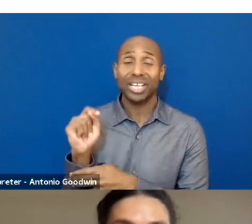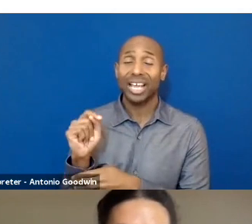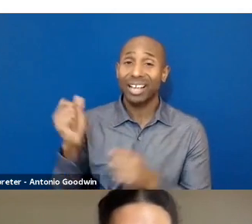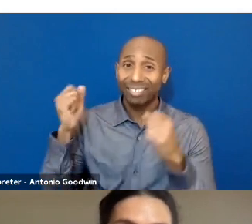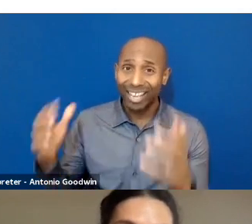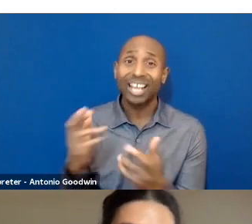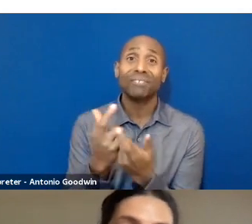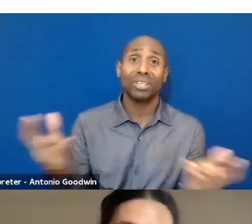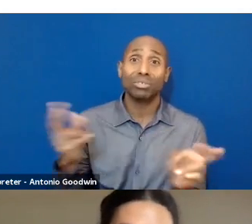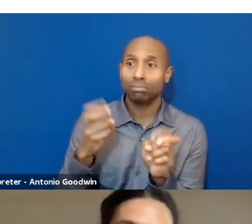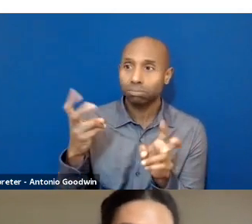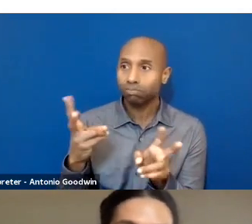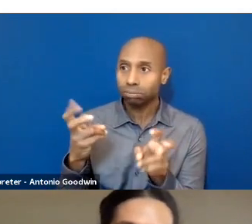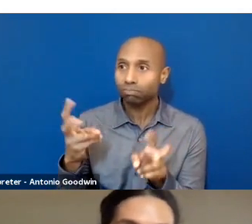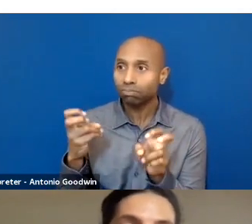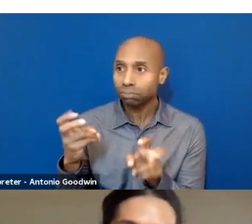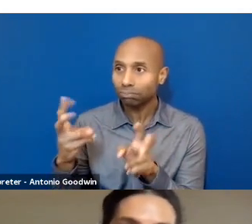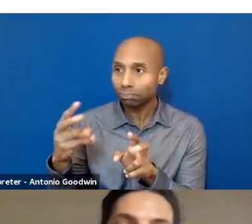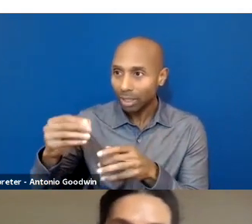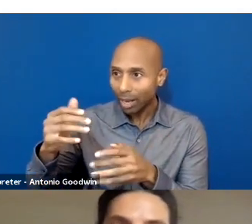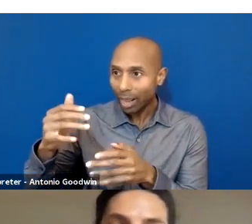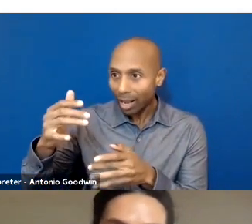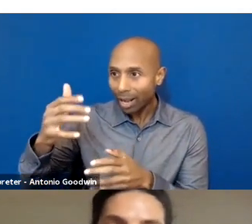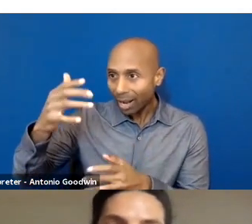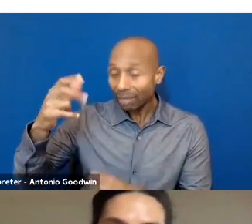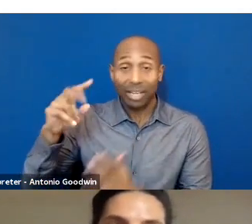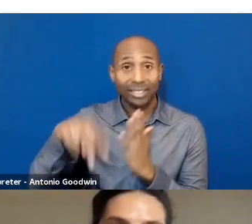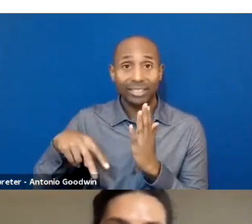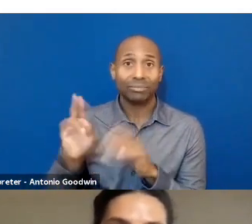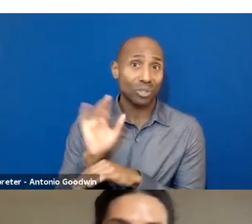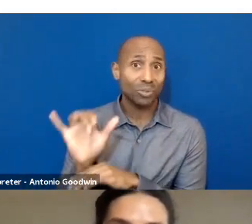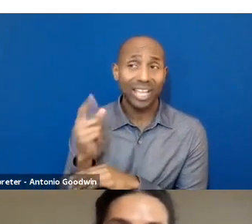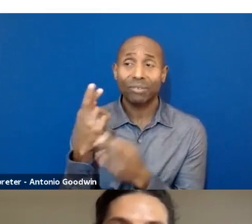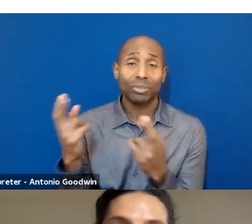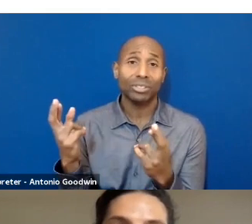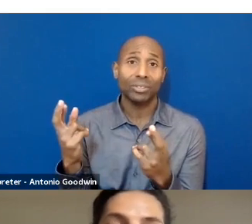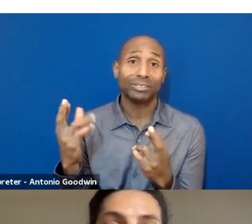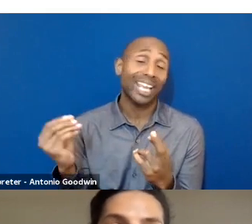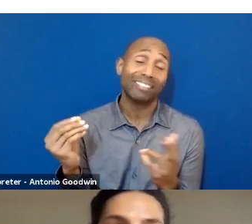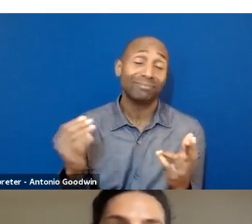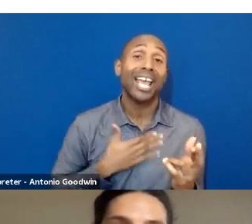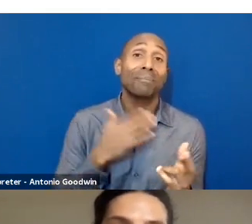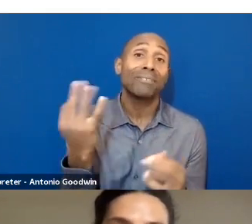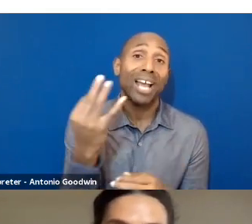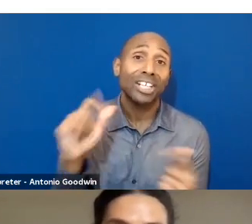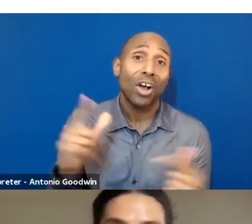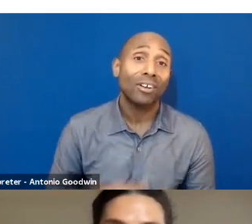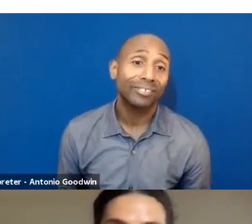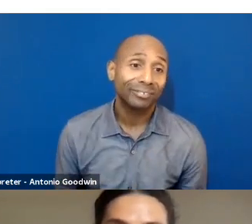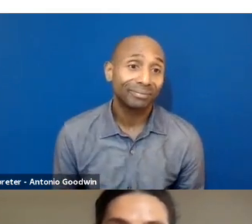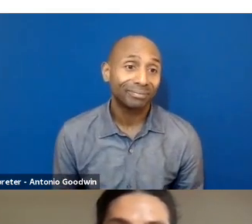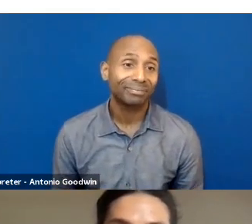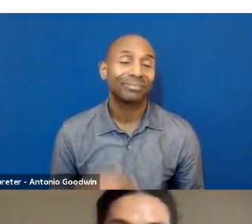So use the chat for the resources and have a happy Friday, everyone. Happy Friday and have